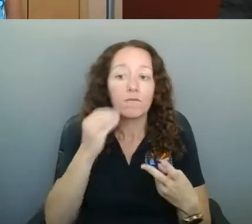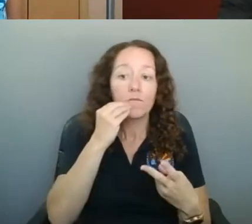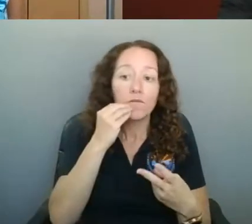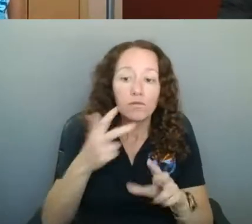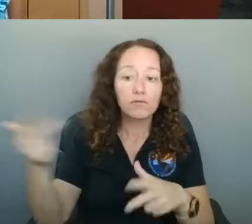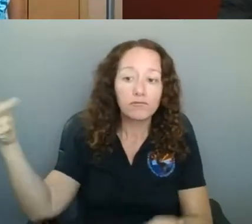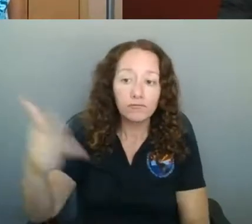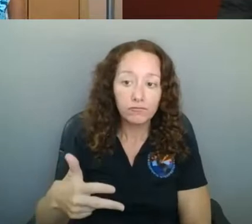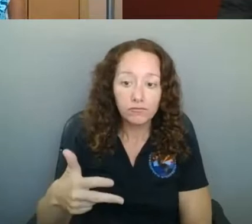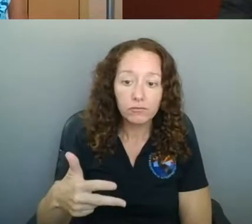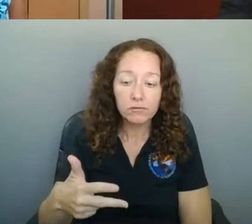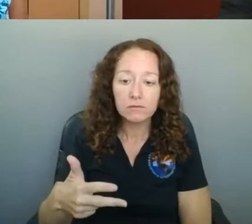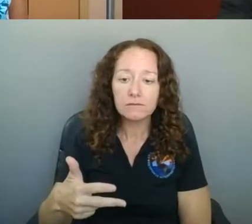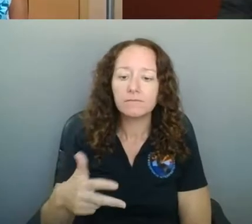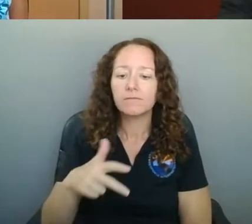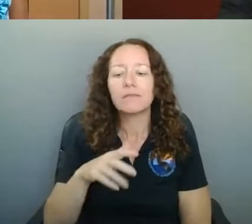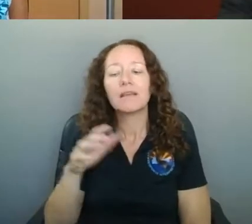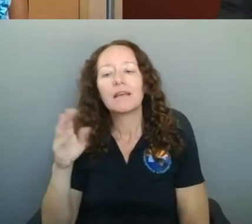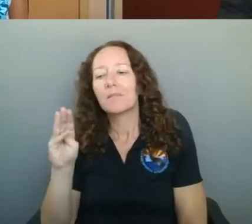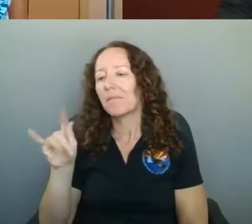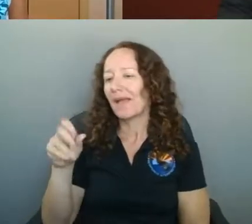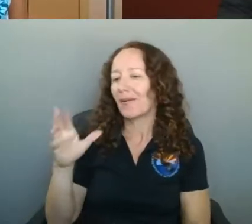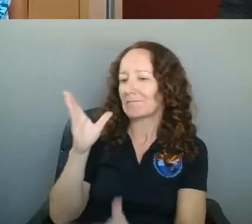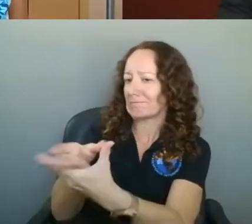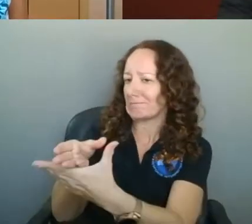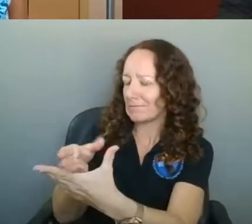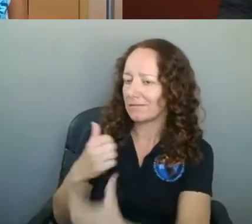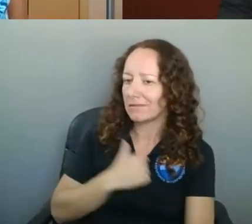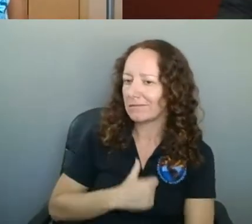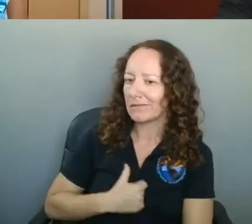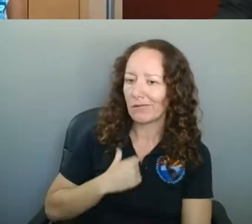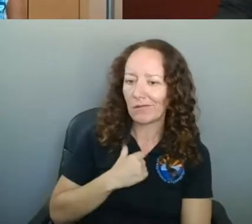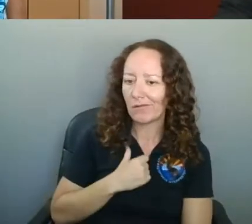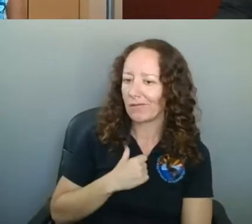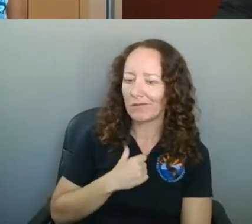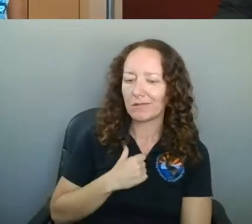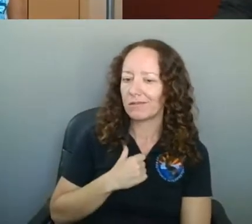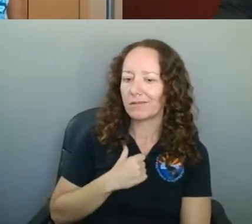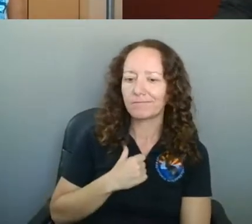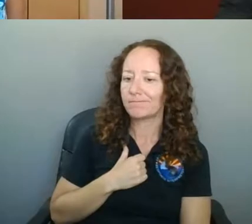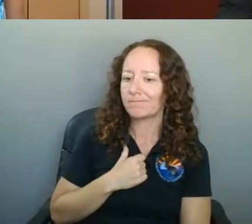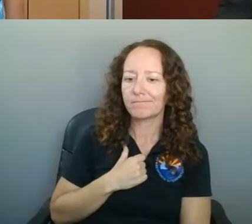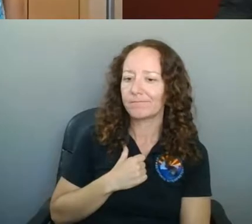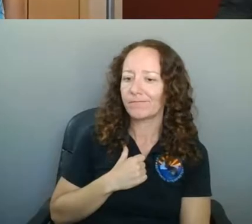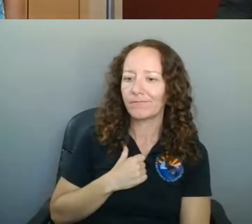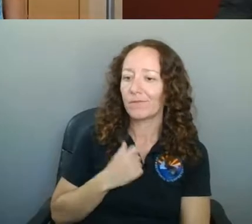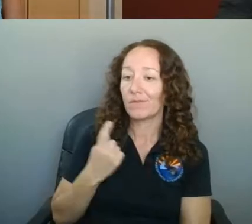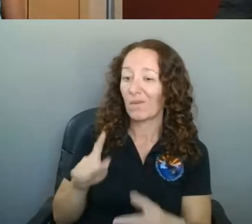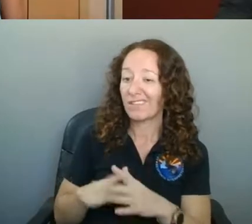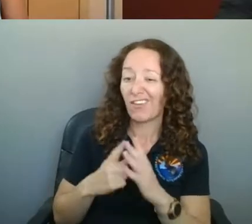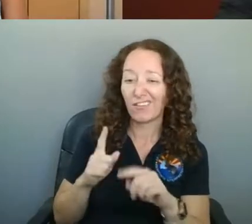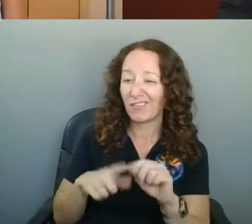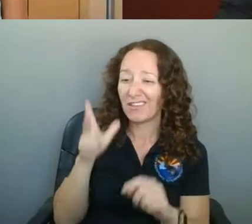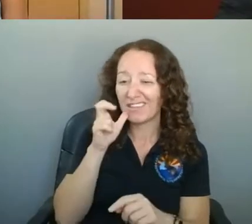they... Josh, I'm sorry to interrupt you. I did not have, we did not have our volume up when you got started. Can you